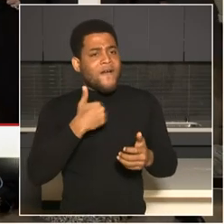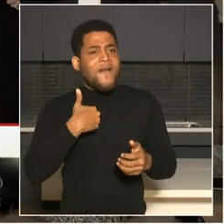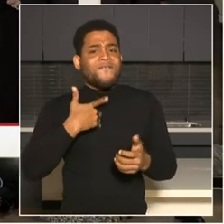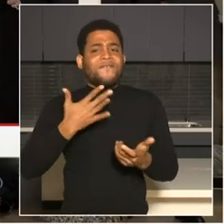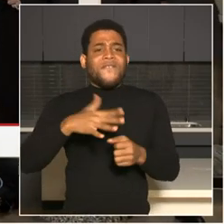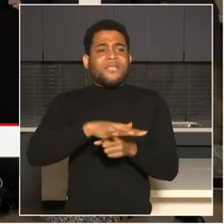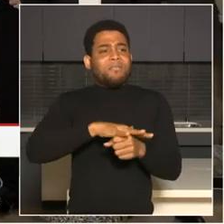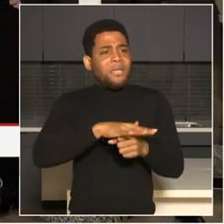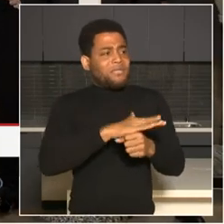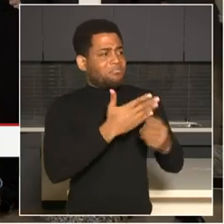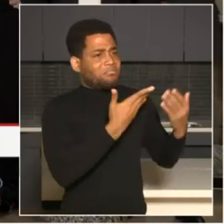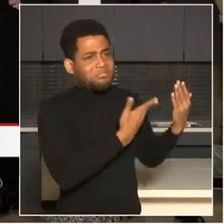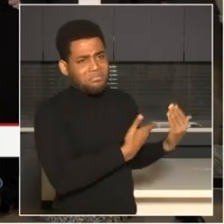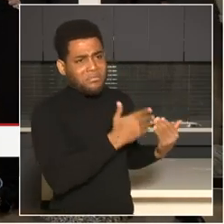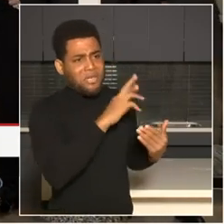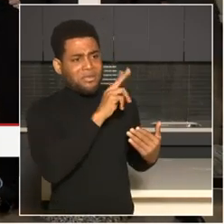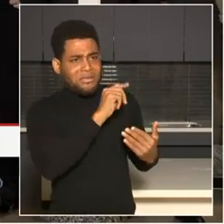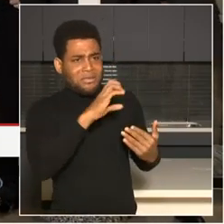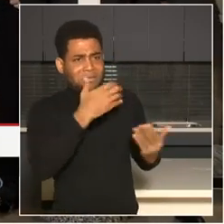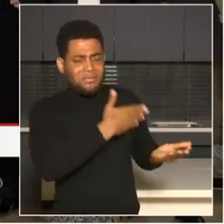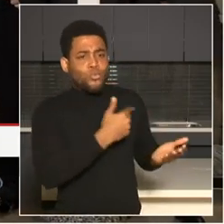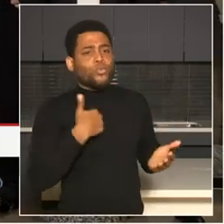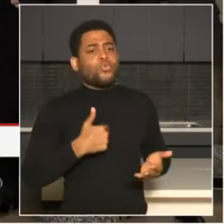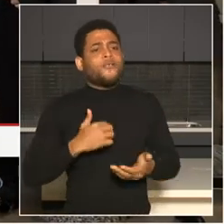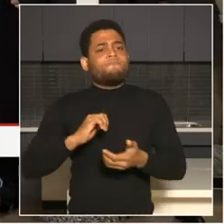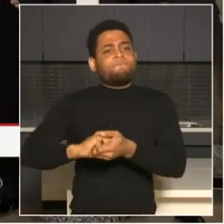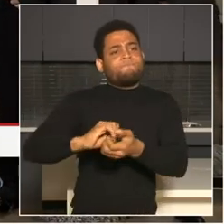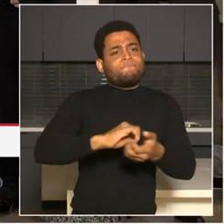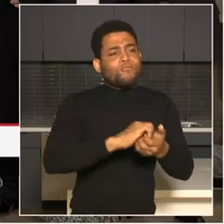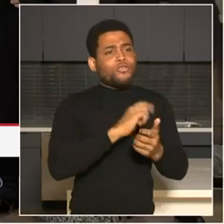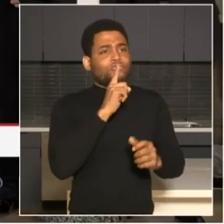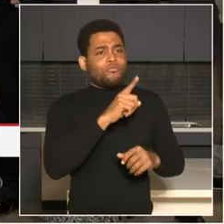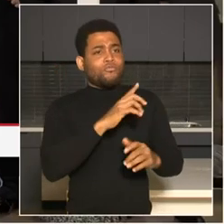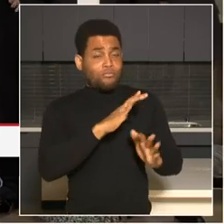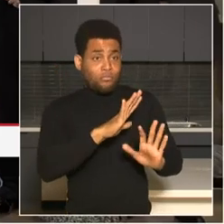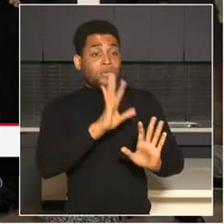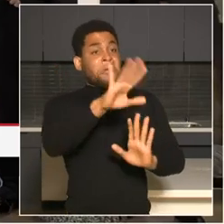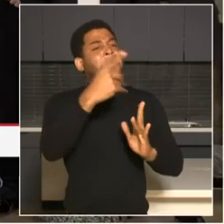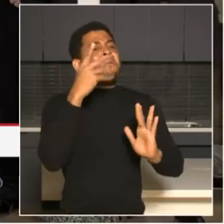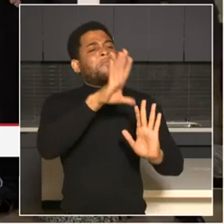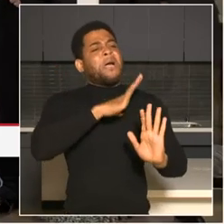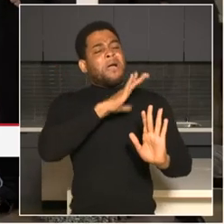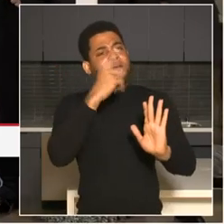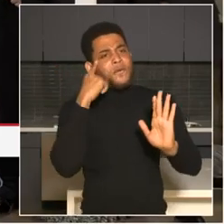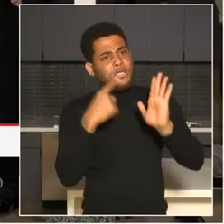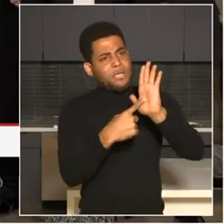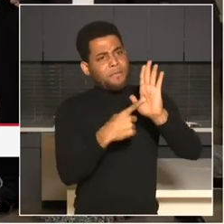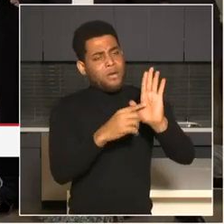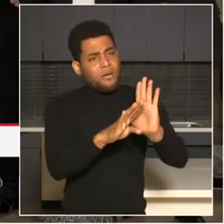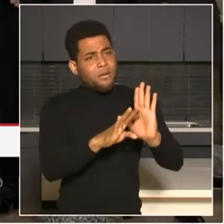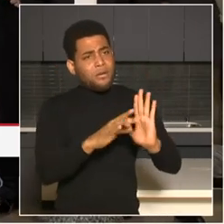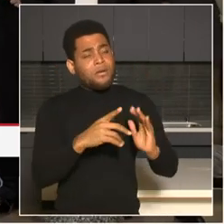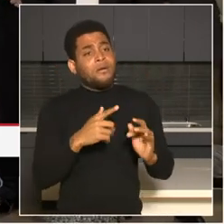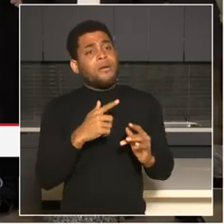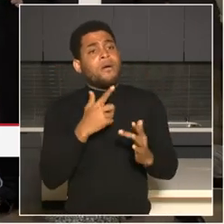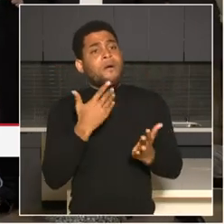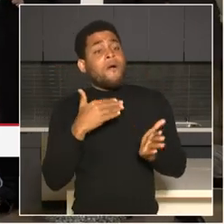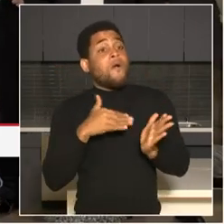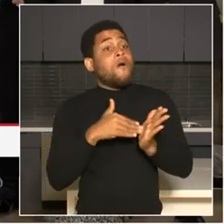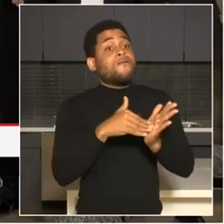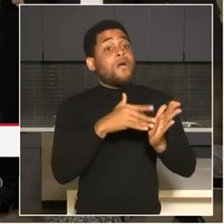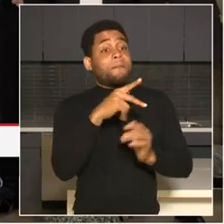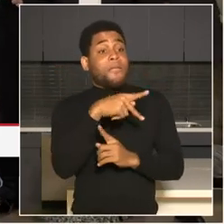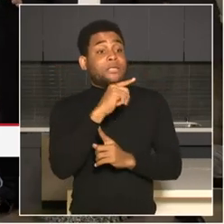collaborating in real time. I'll use for an example, on many occasions, um, and I'll use Prince George's County, for example, there are